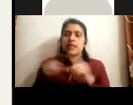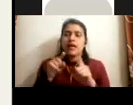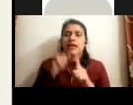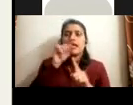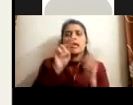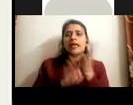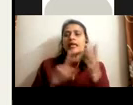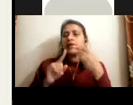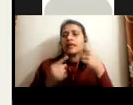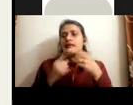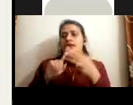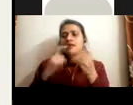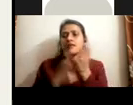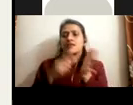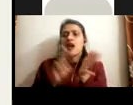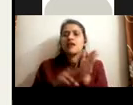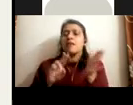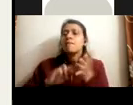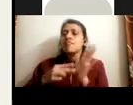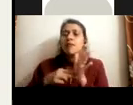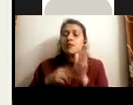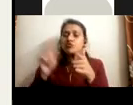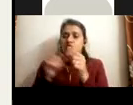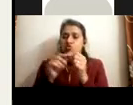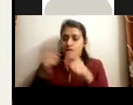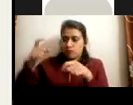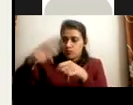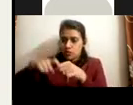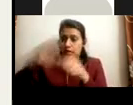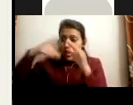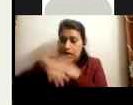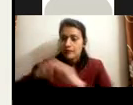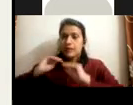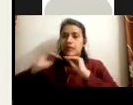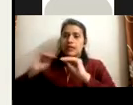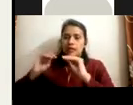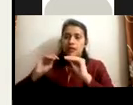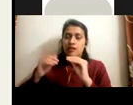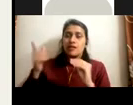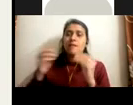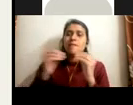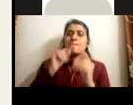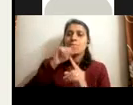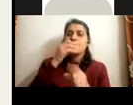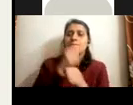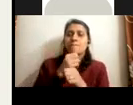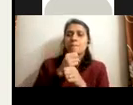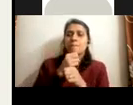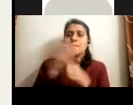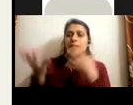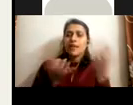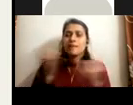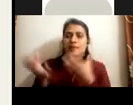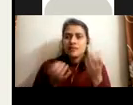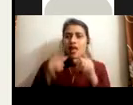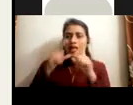we caught them on board, uh, hotels, Sarover hotel in Delhi, big bazaar, um, of course, all over India,